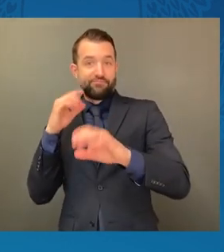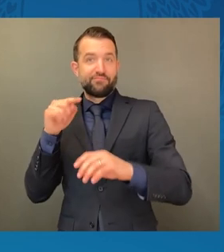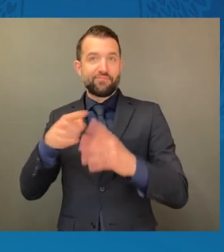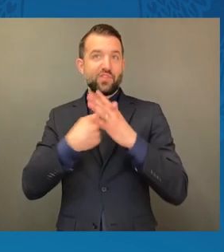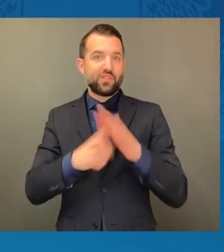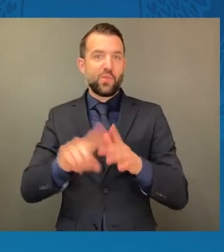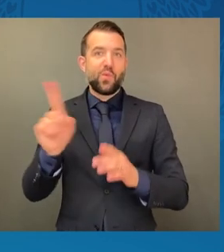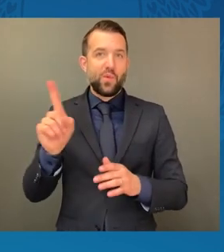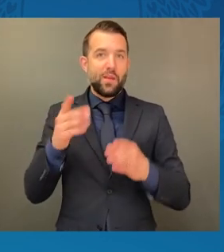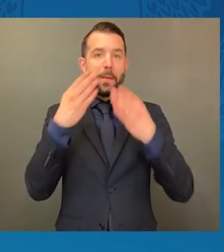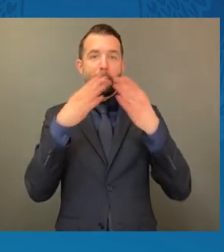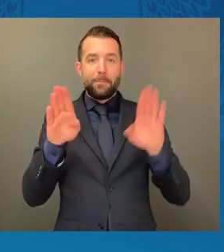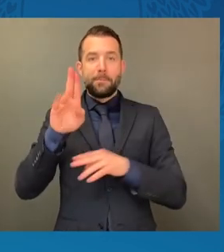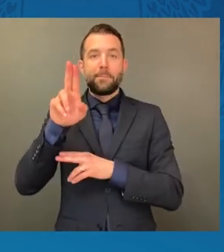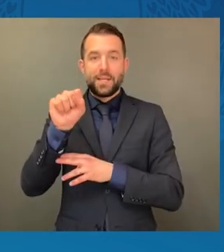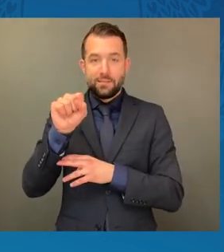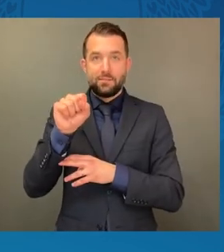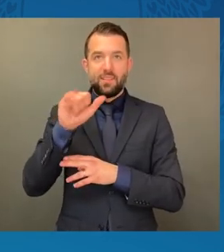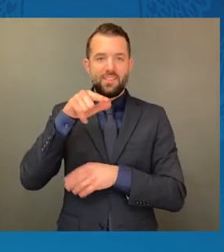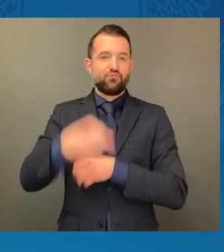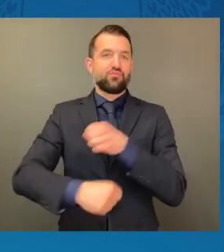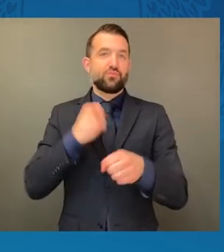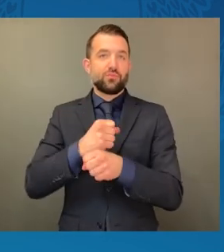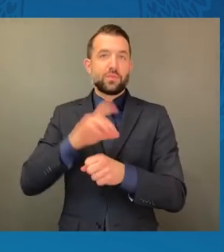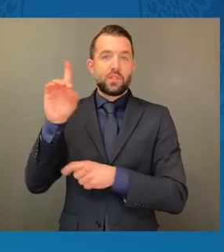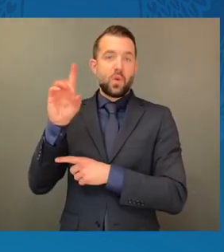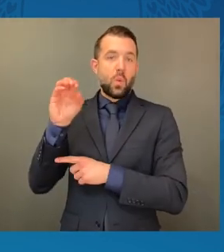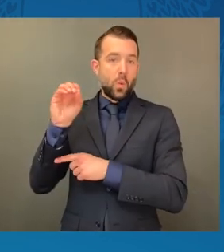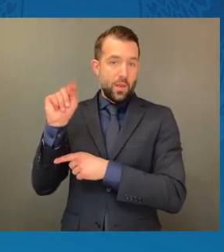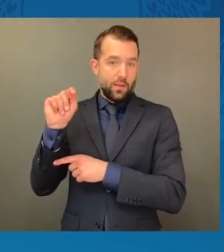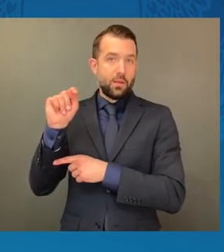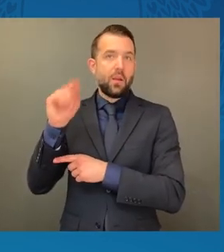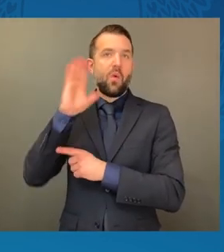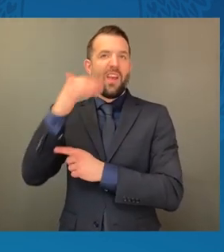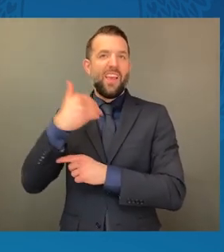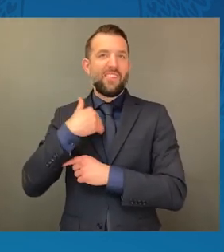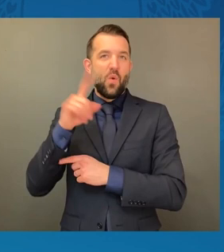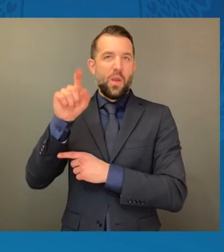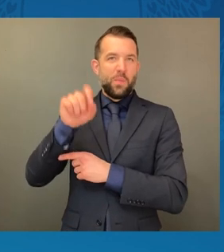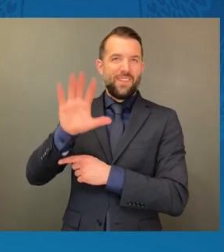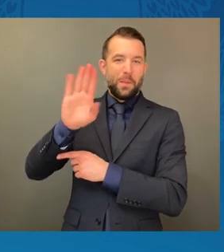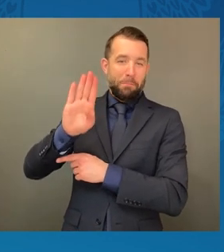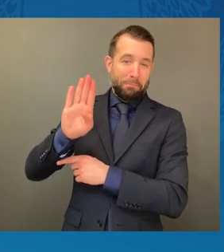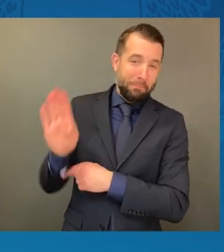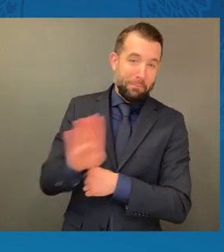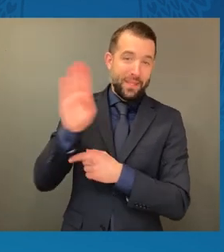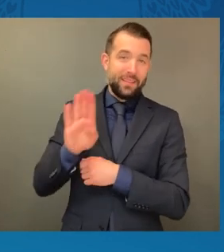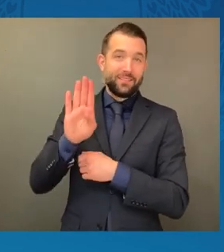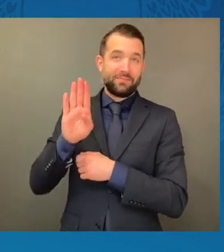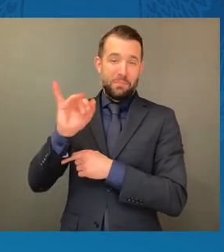This year, our Department of Transportation will make available nearly 1.5 billion, yes, Administrator Regan with a B,